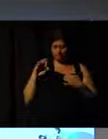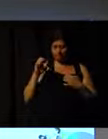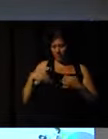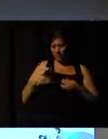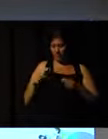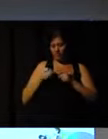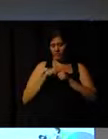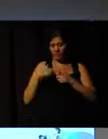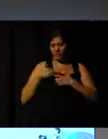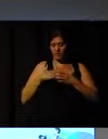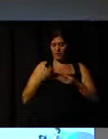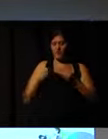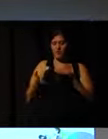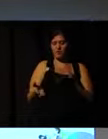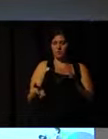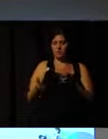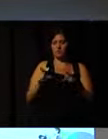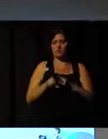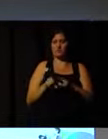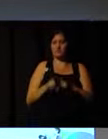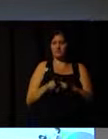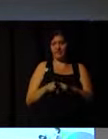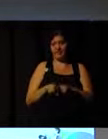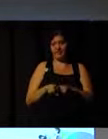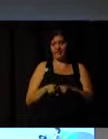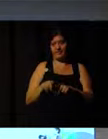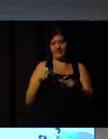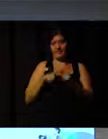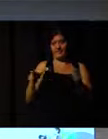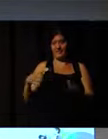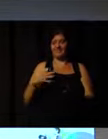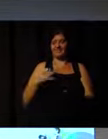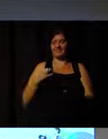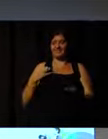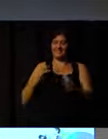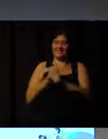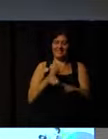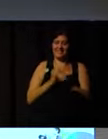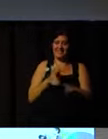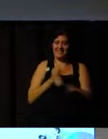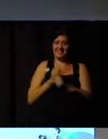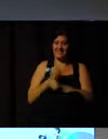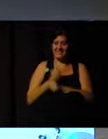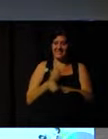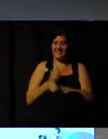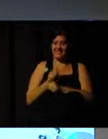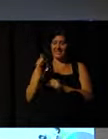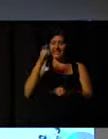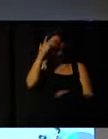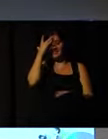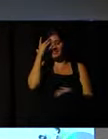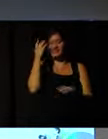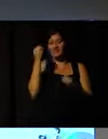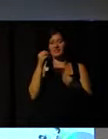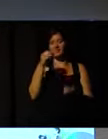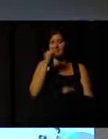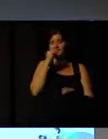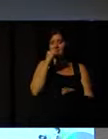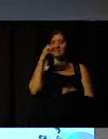If you look at, for me, some of the great volunteers over the years, people like Mother Teresa,